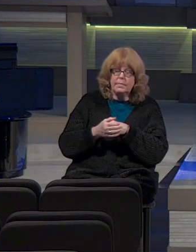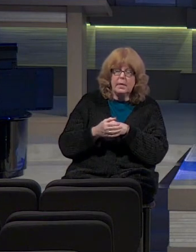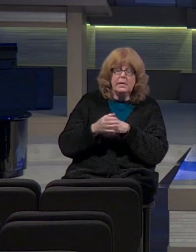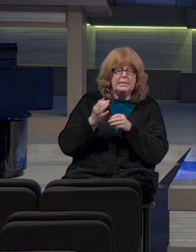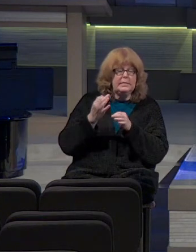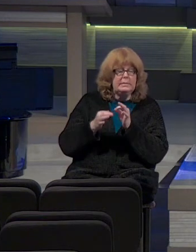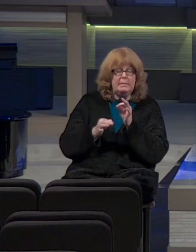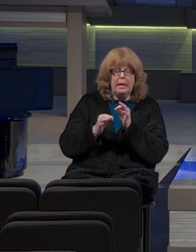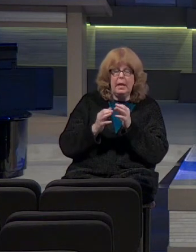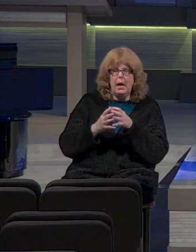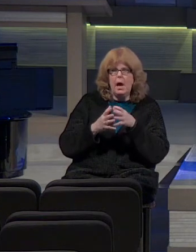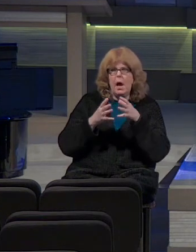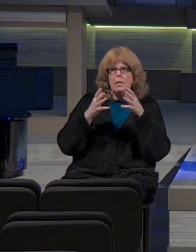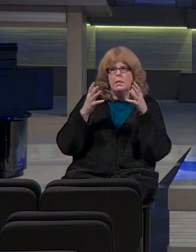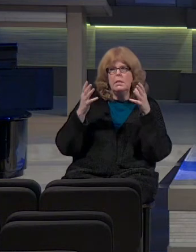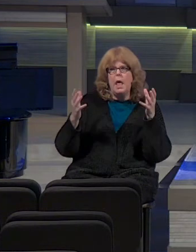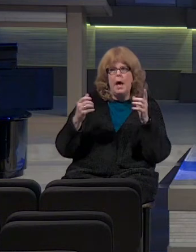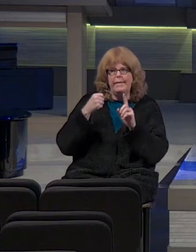lot.